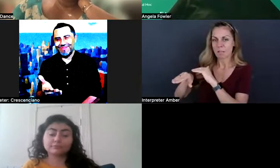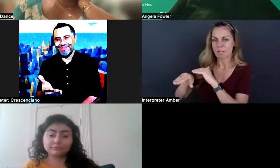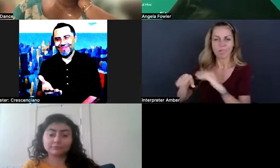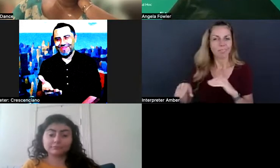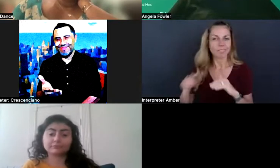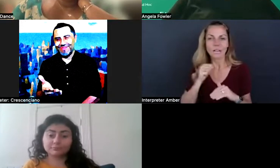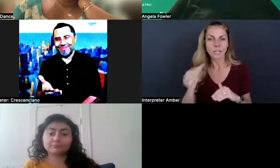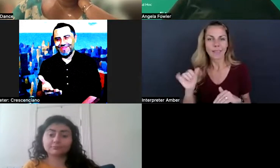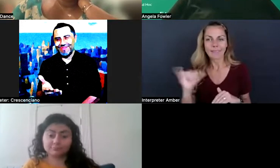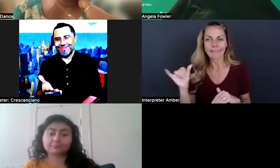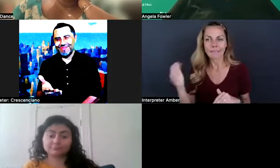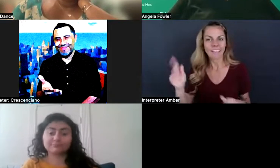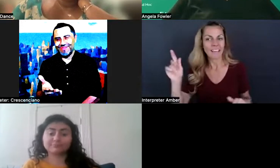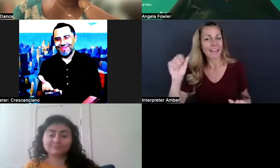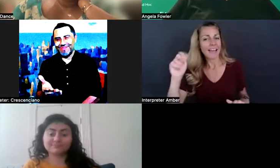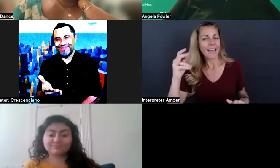Amen.